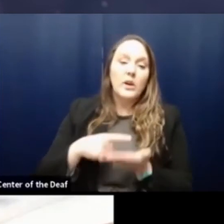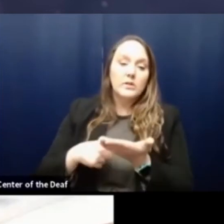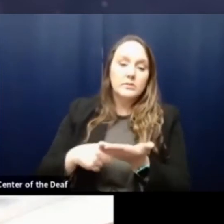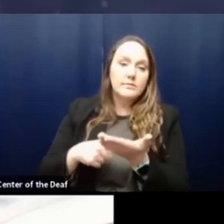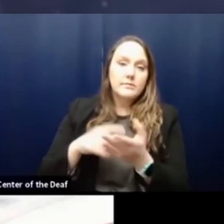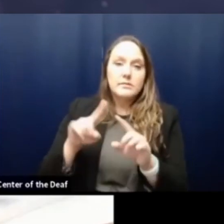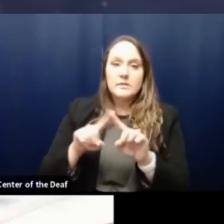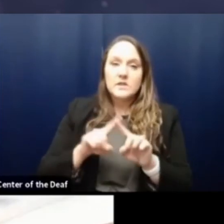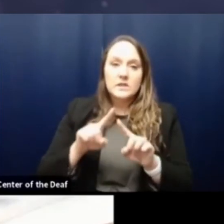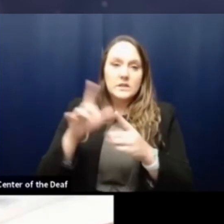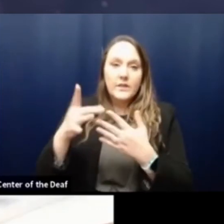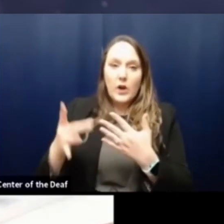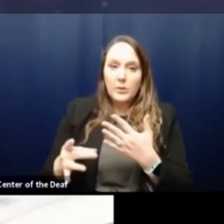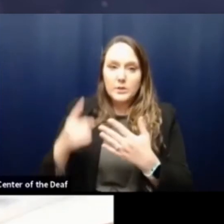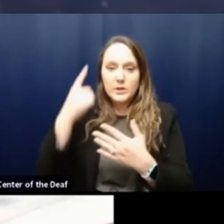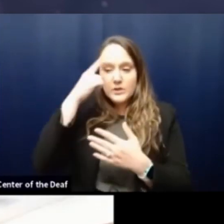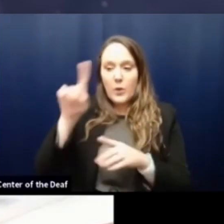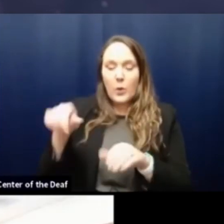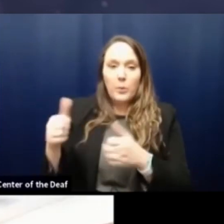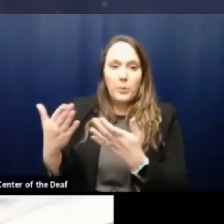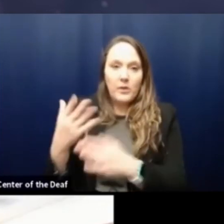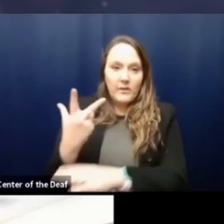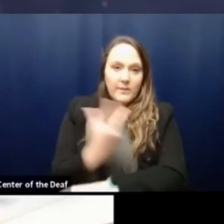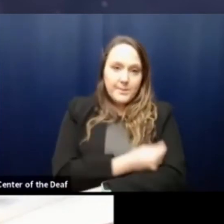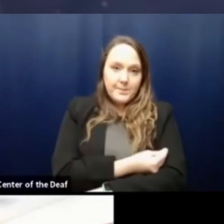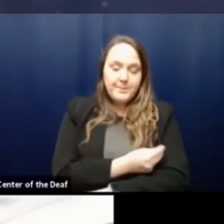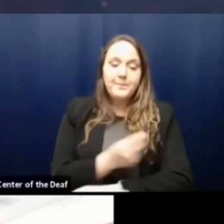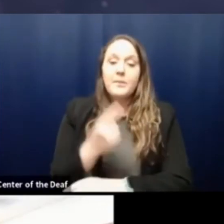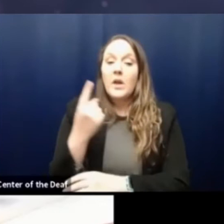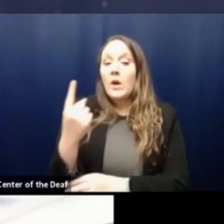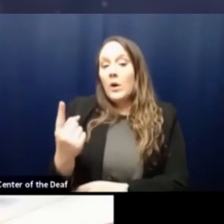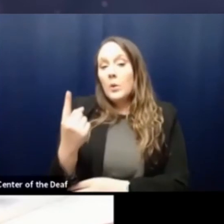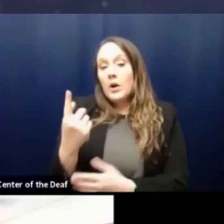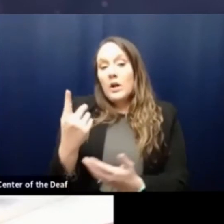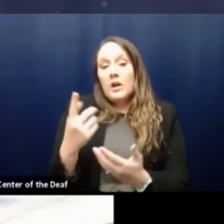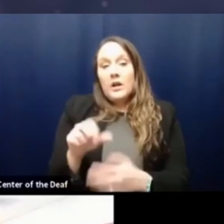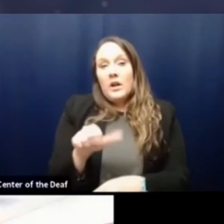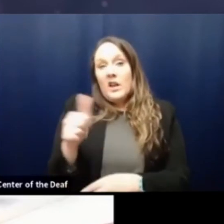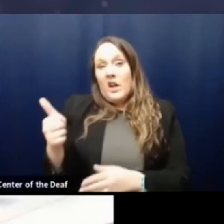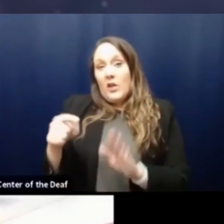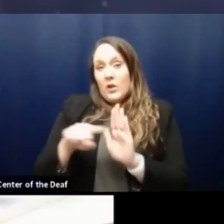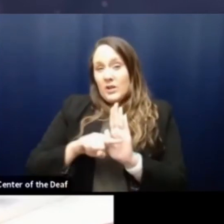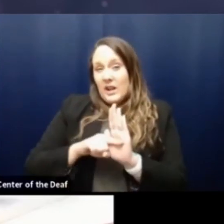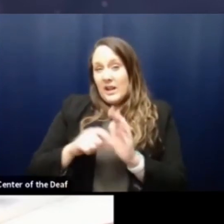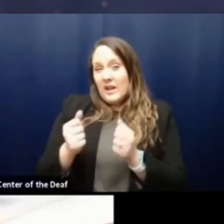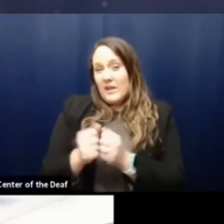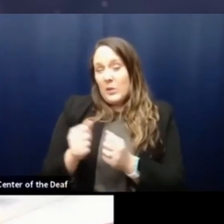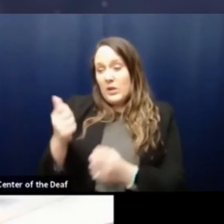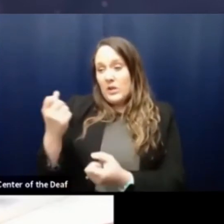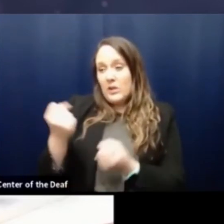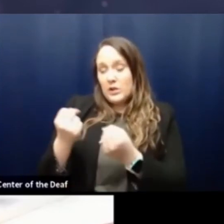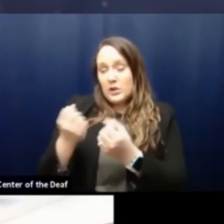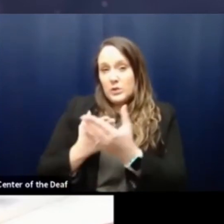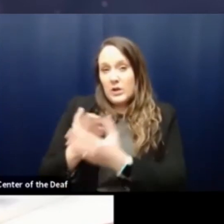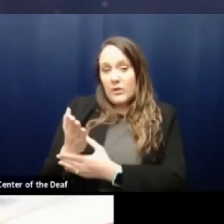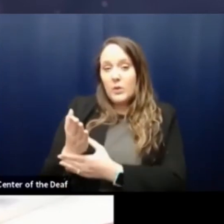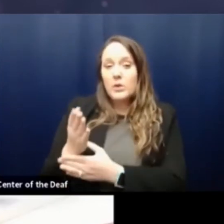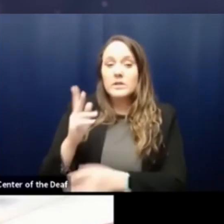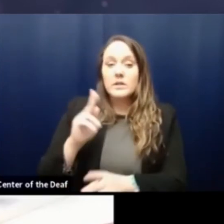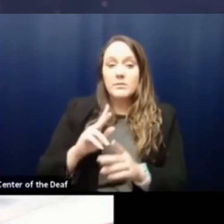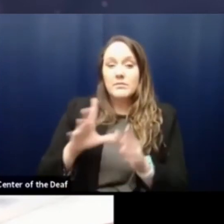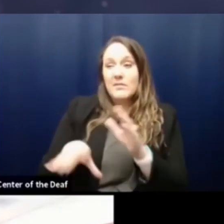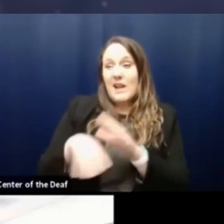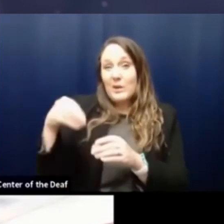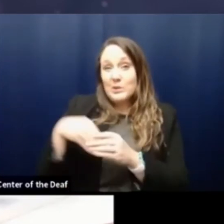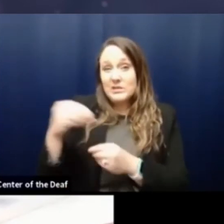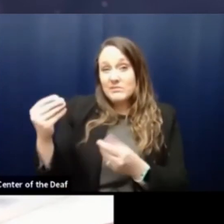different options for providing vaccine. Um, one of the, one of the other drawbacks to drive through, um, is that you're outside,